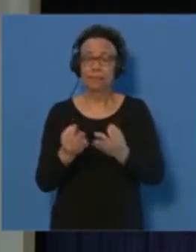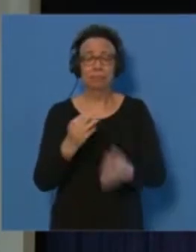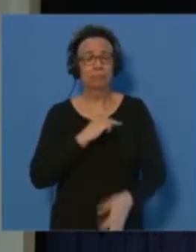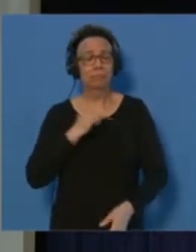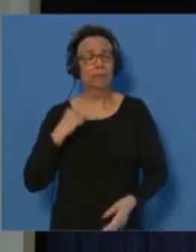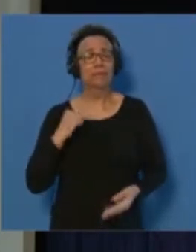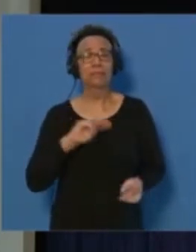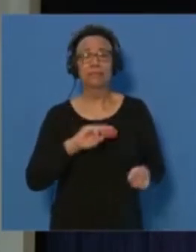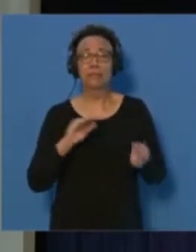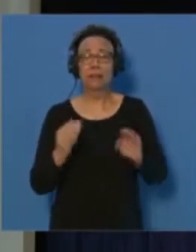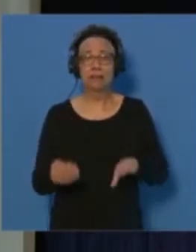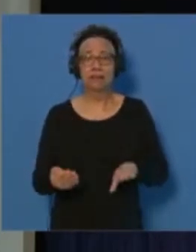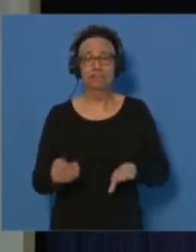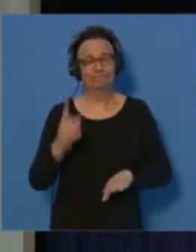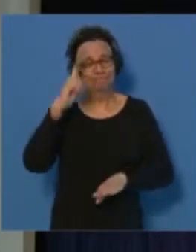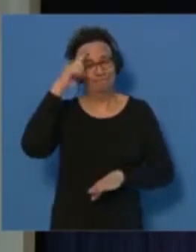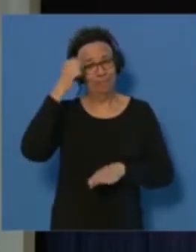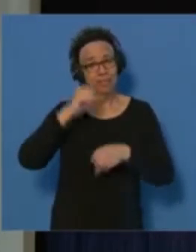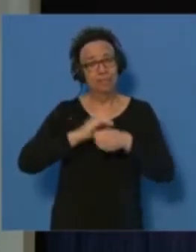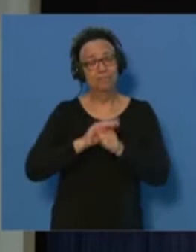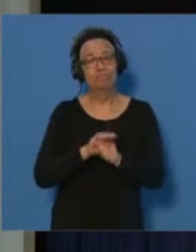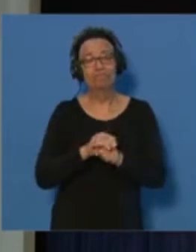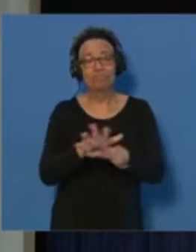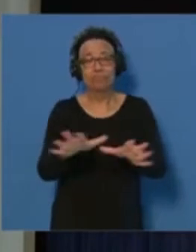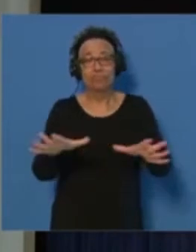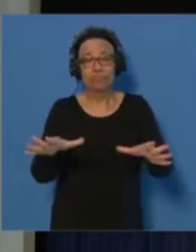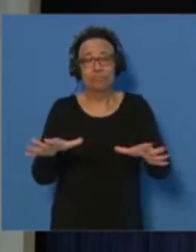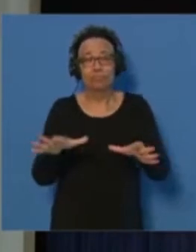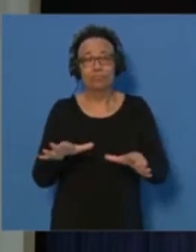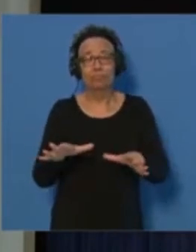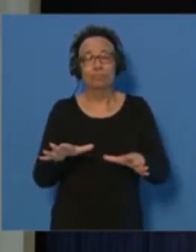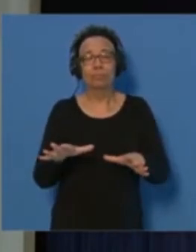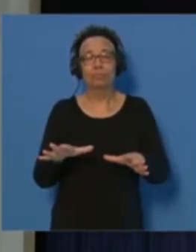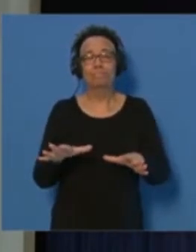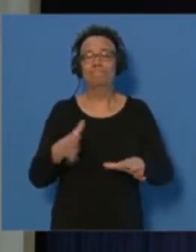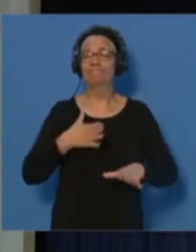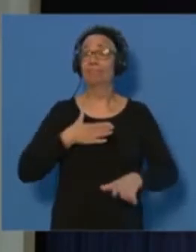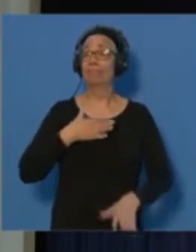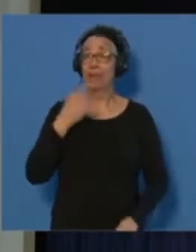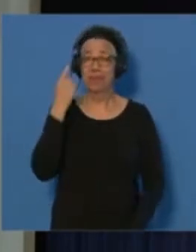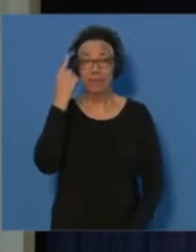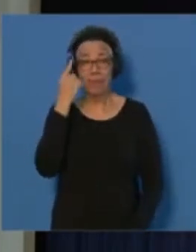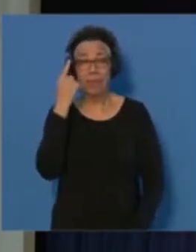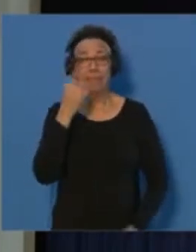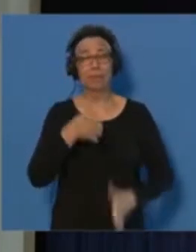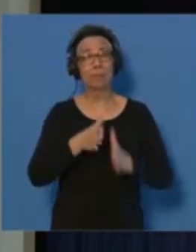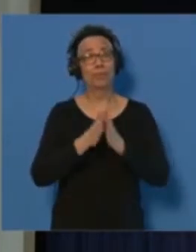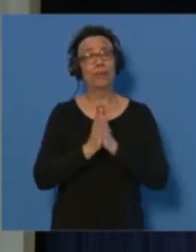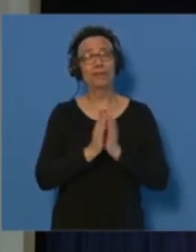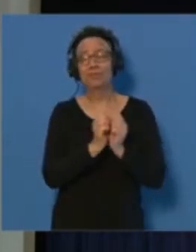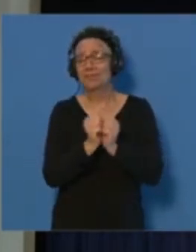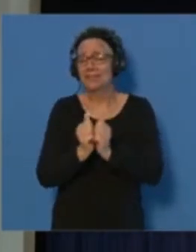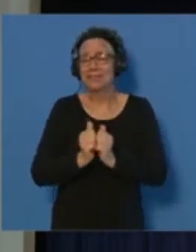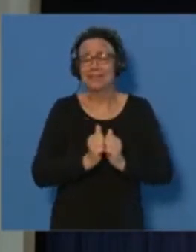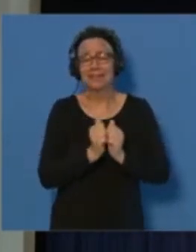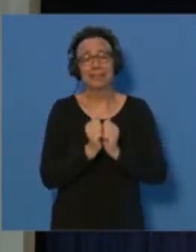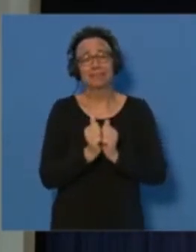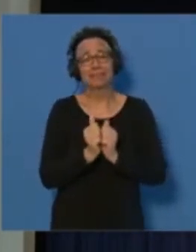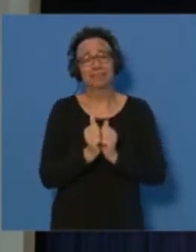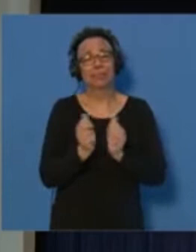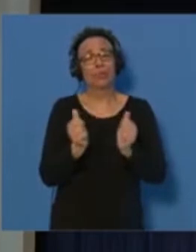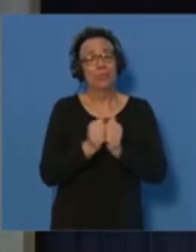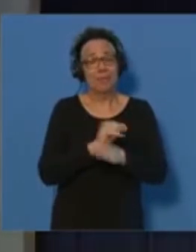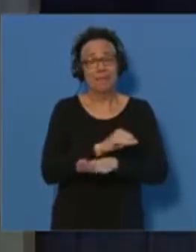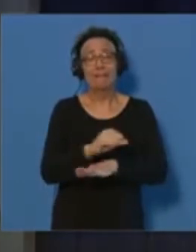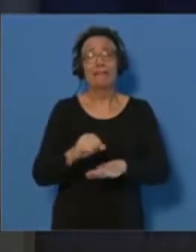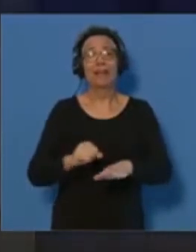as a consequence of the COVID-19 outbreak. My thoughts and prayers, together I know with those of the rest of